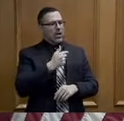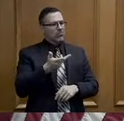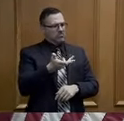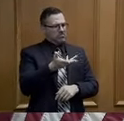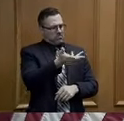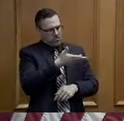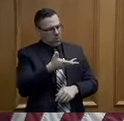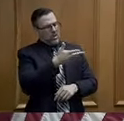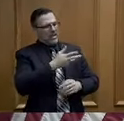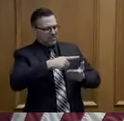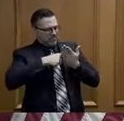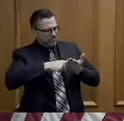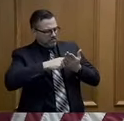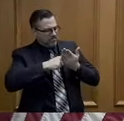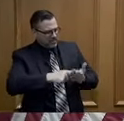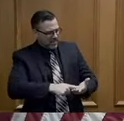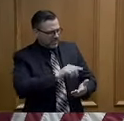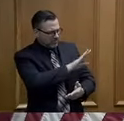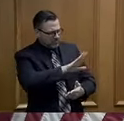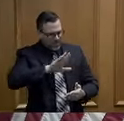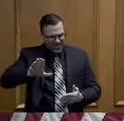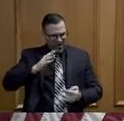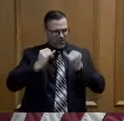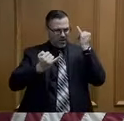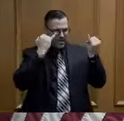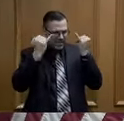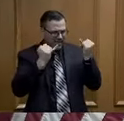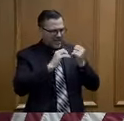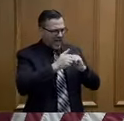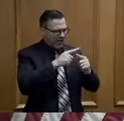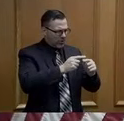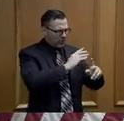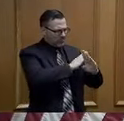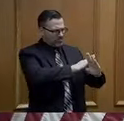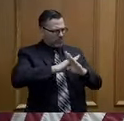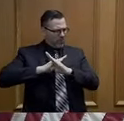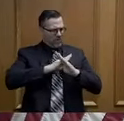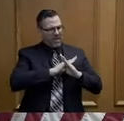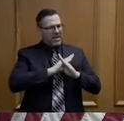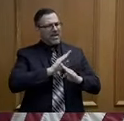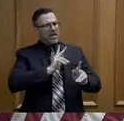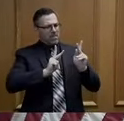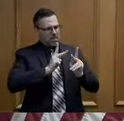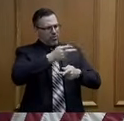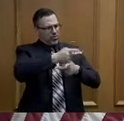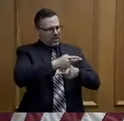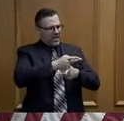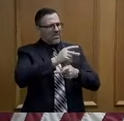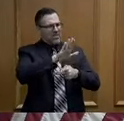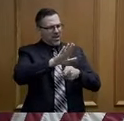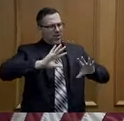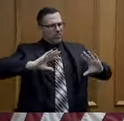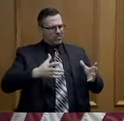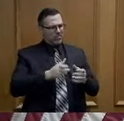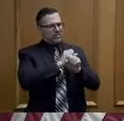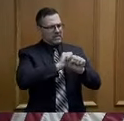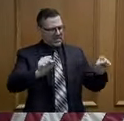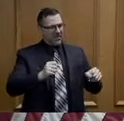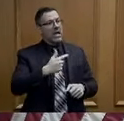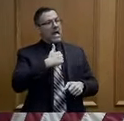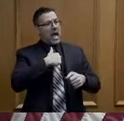their targeted solutions in their high-density areas to keep their populations safe. And I certainly support those